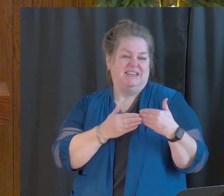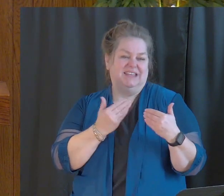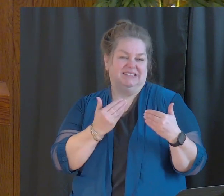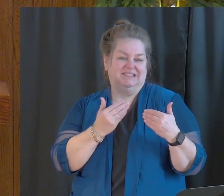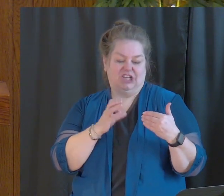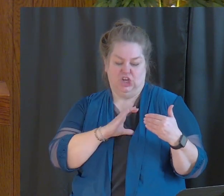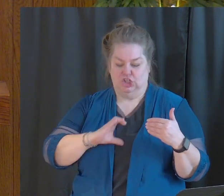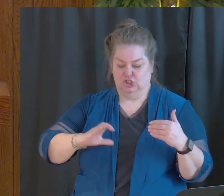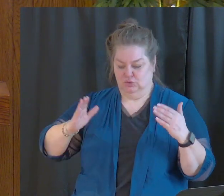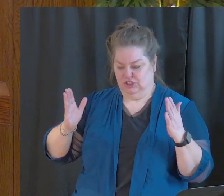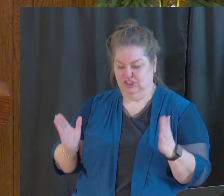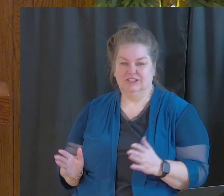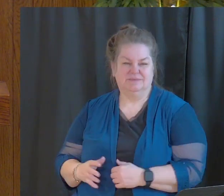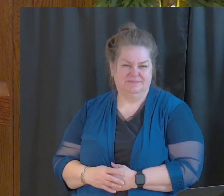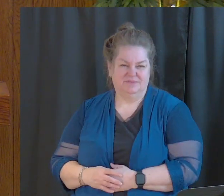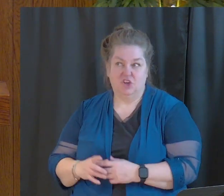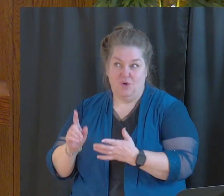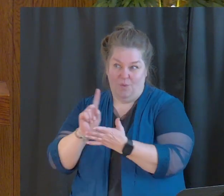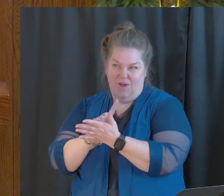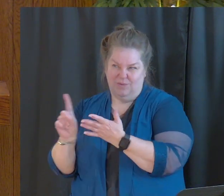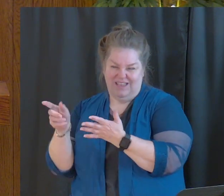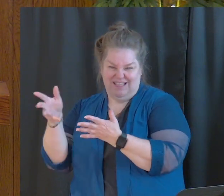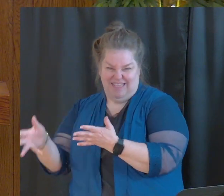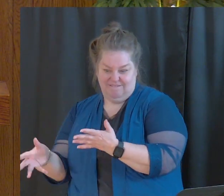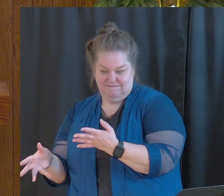so we're almost done.